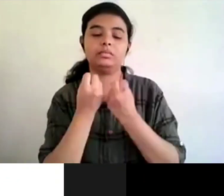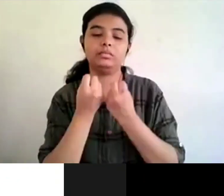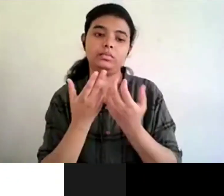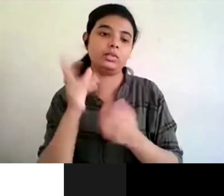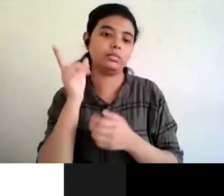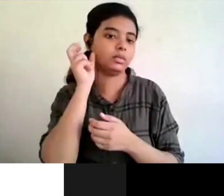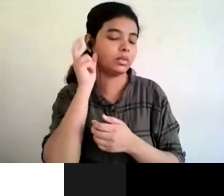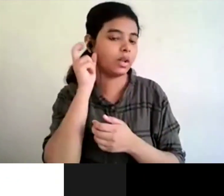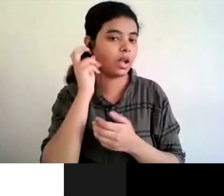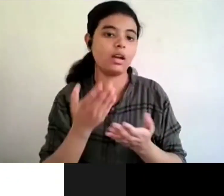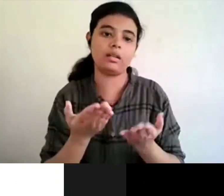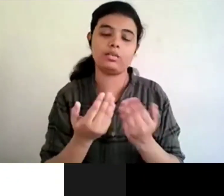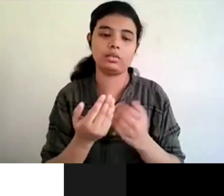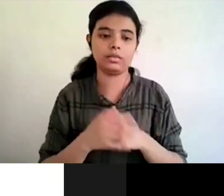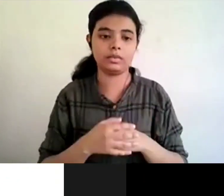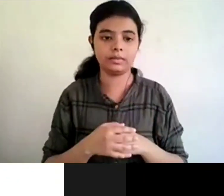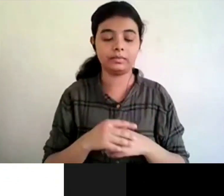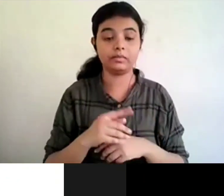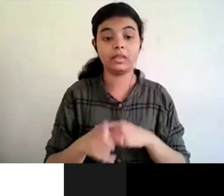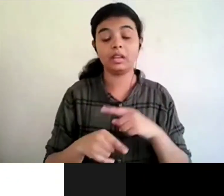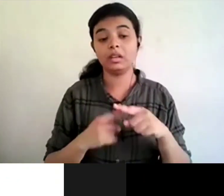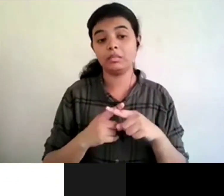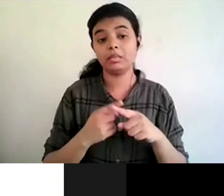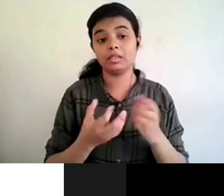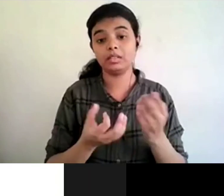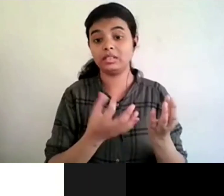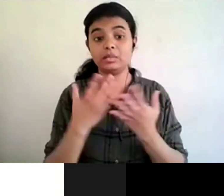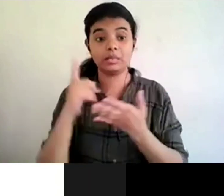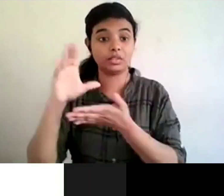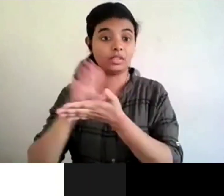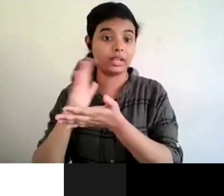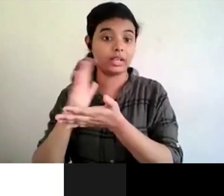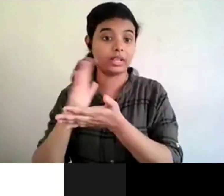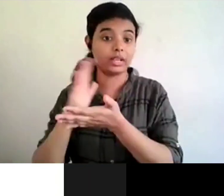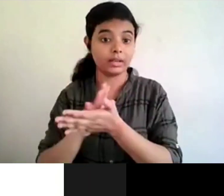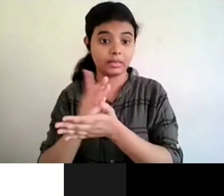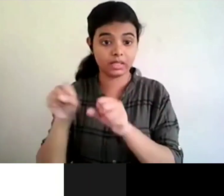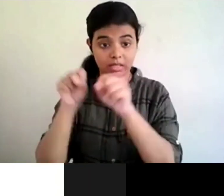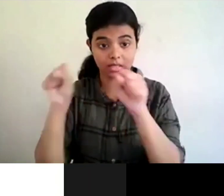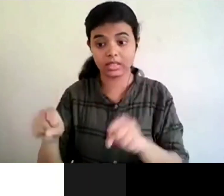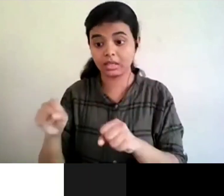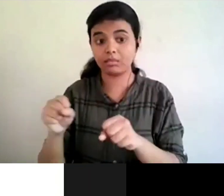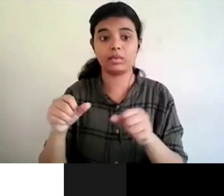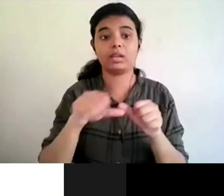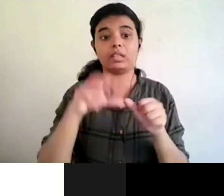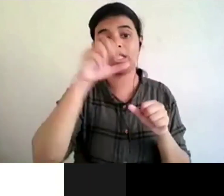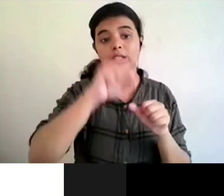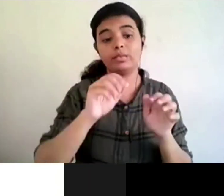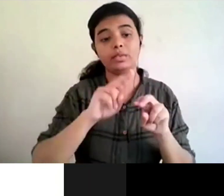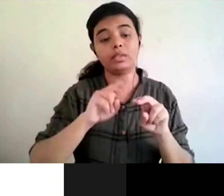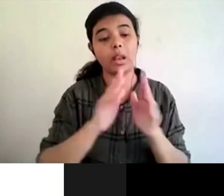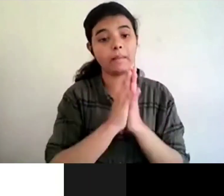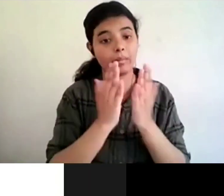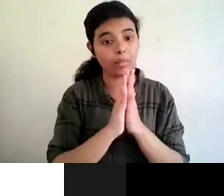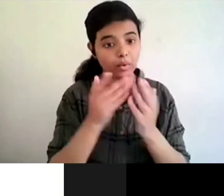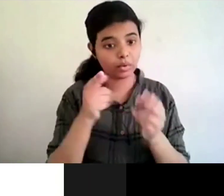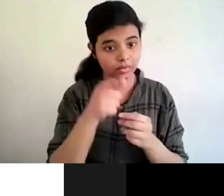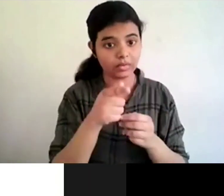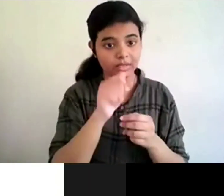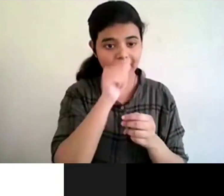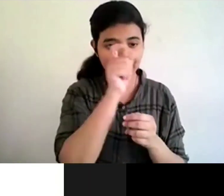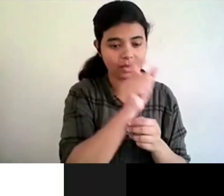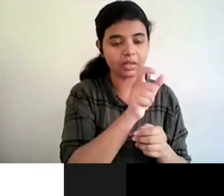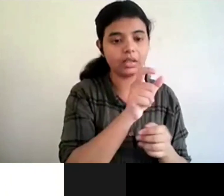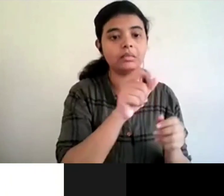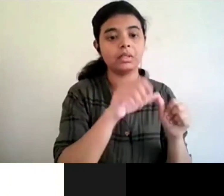start listening to them but in special library system uh sugan mustakale does give you a lot of